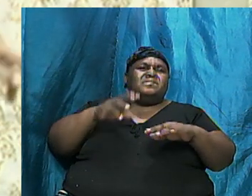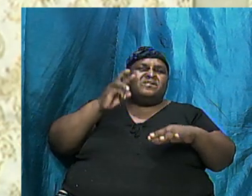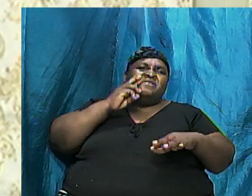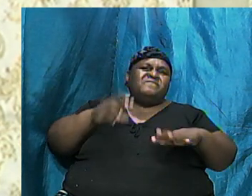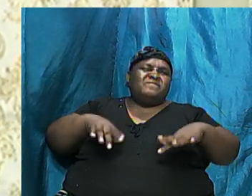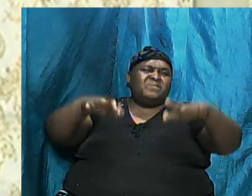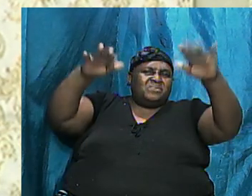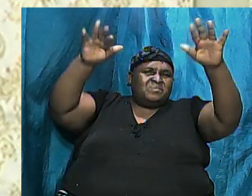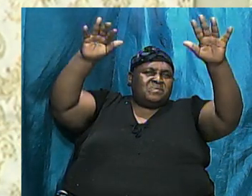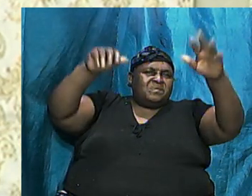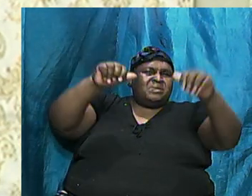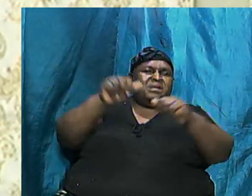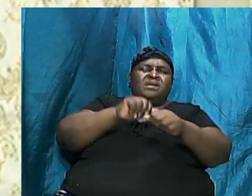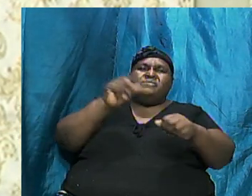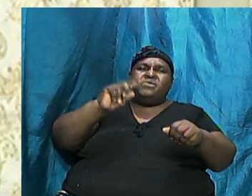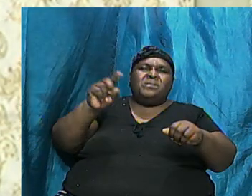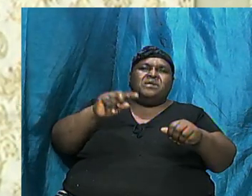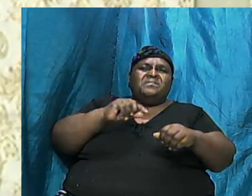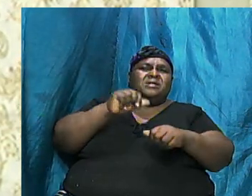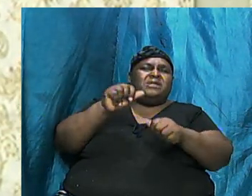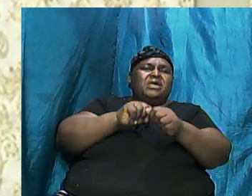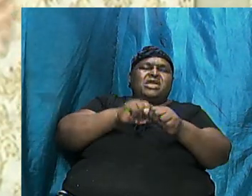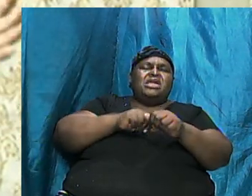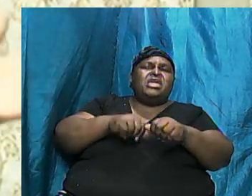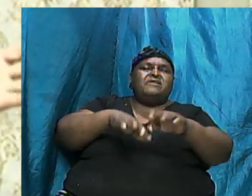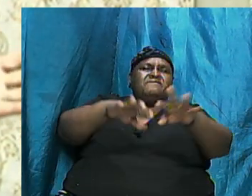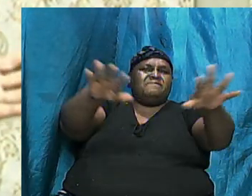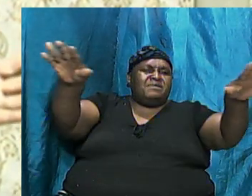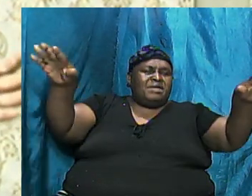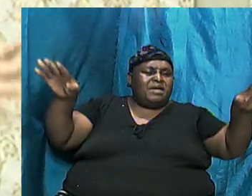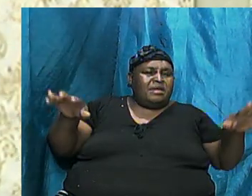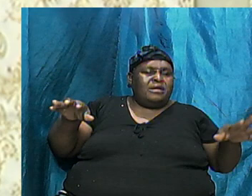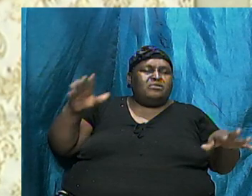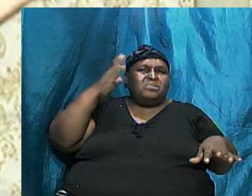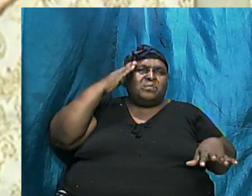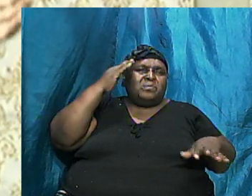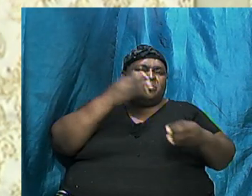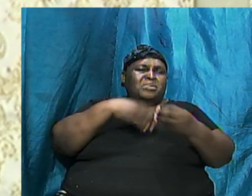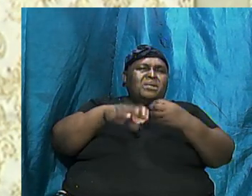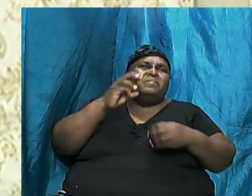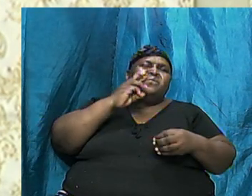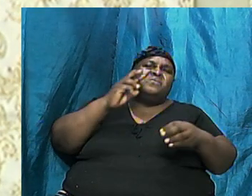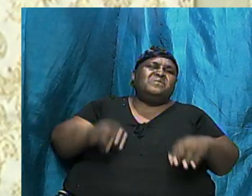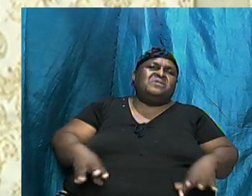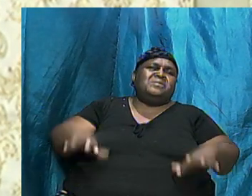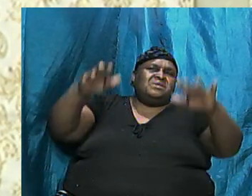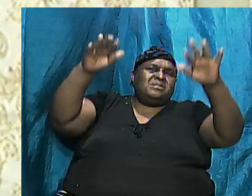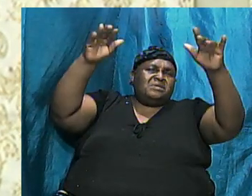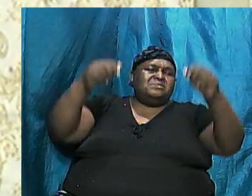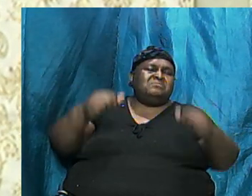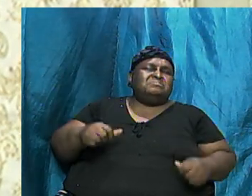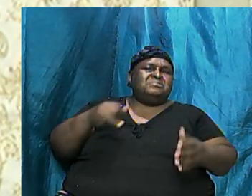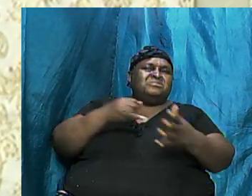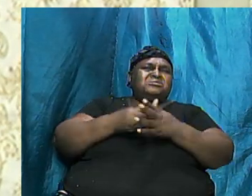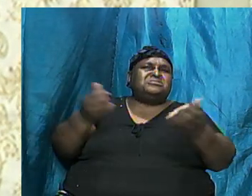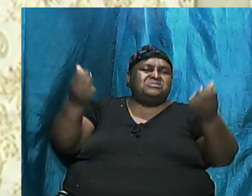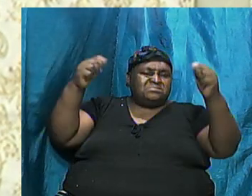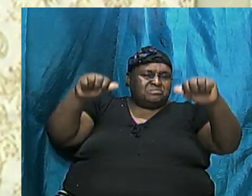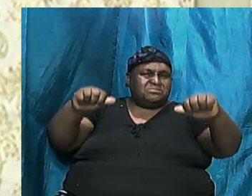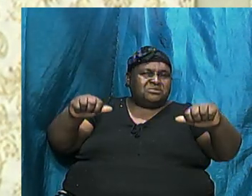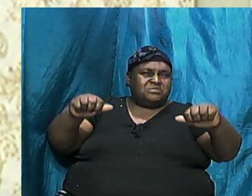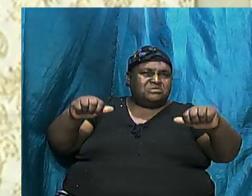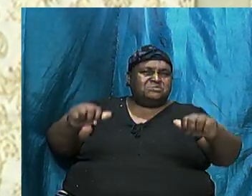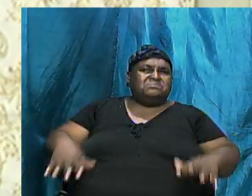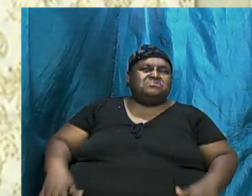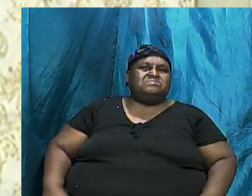Everybody Could Know About It It Couldn't Be So Wide It Couldn't Be So It's Impossible But The The Tells Us